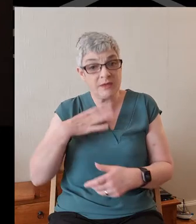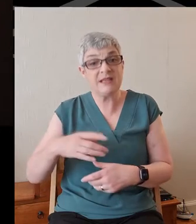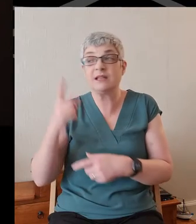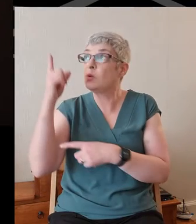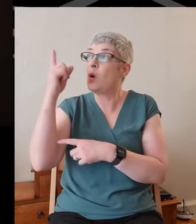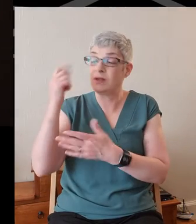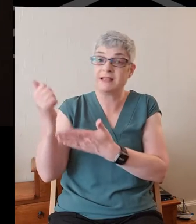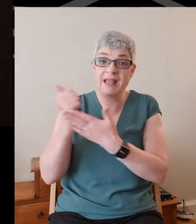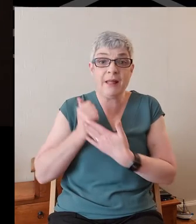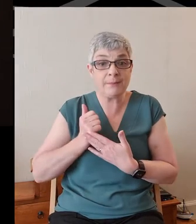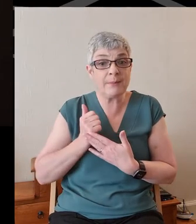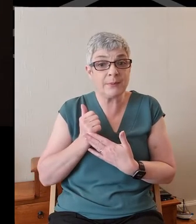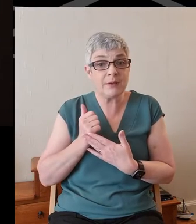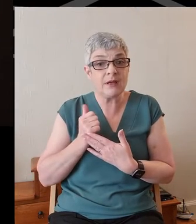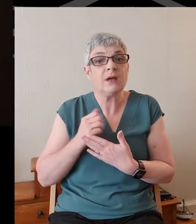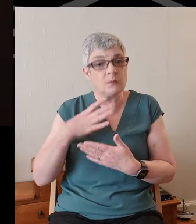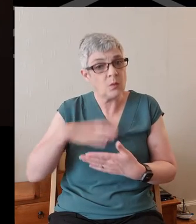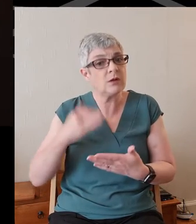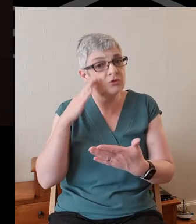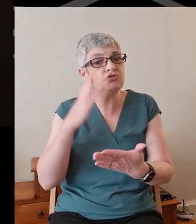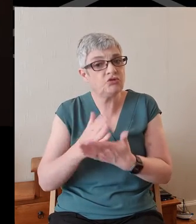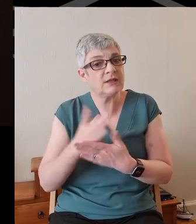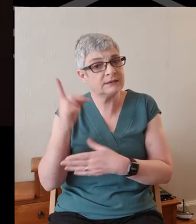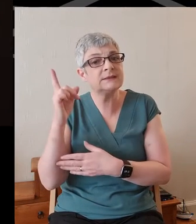God's help and we want to trust Him.